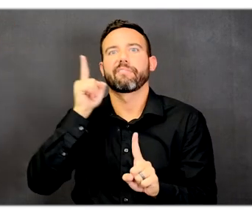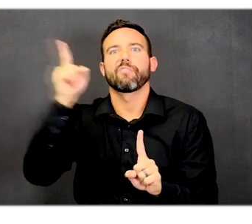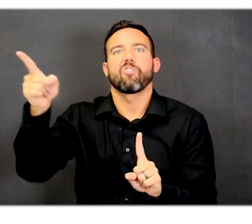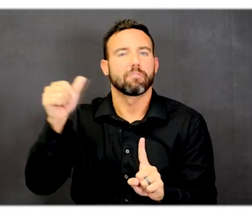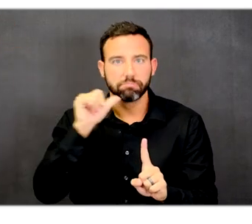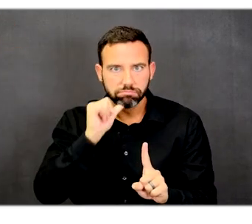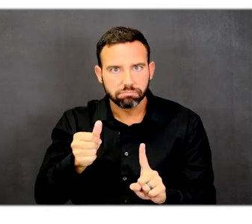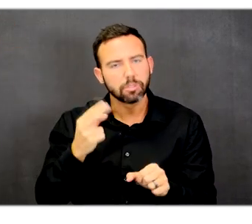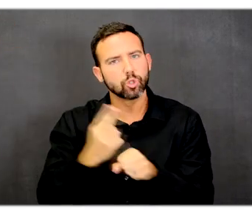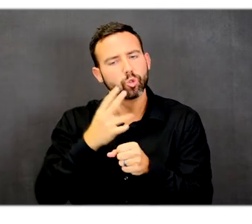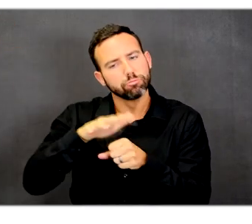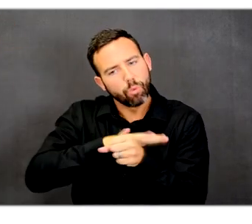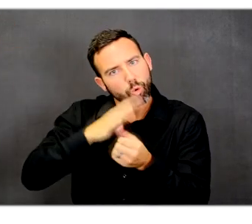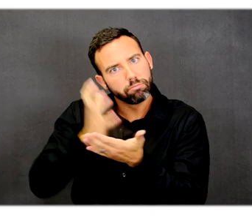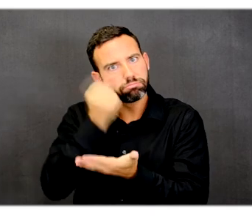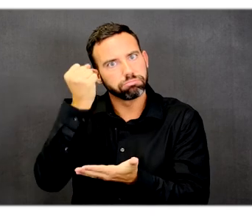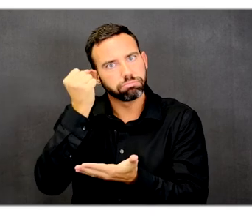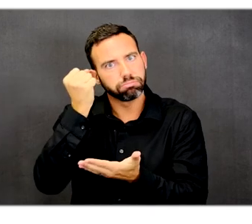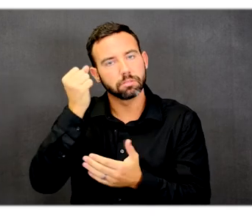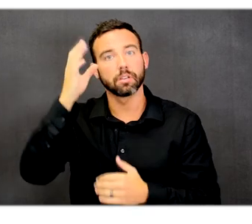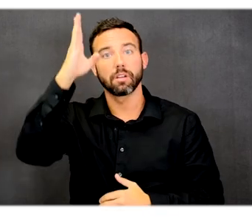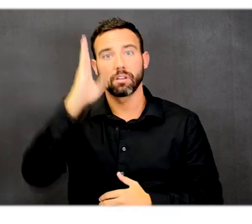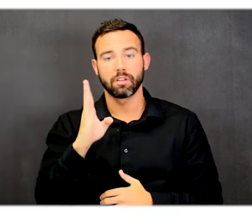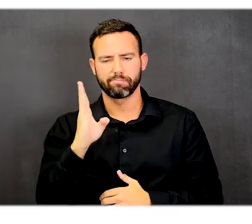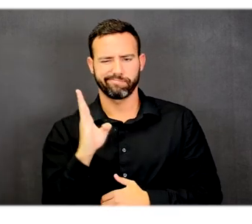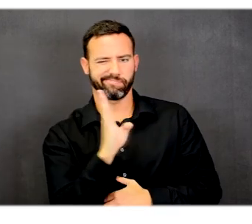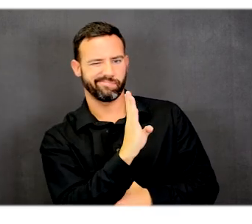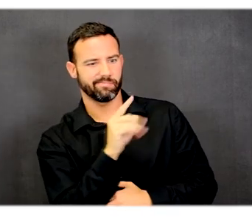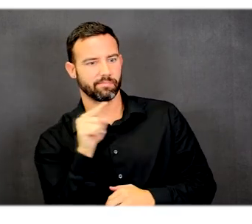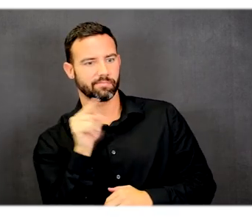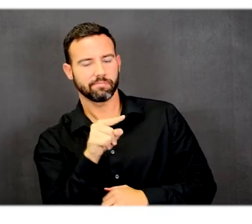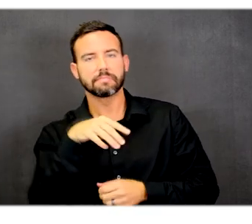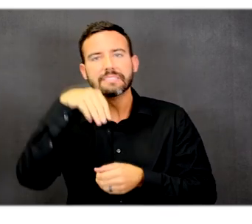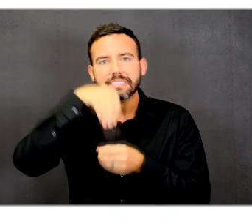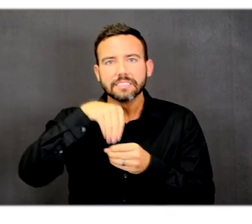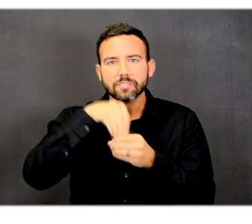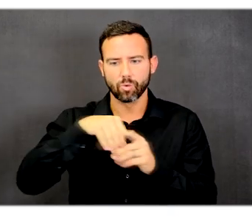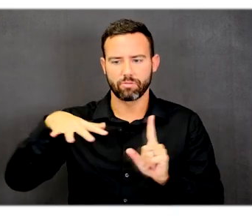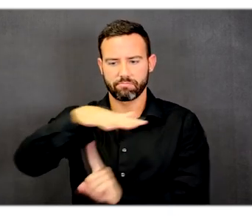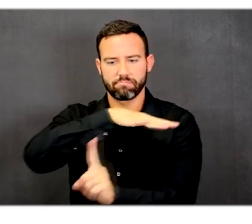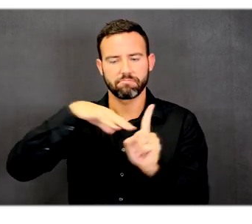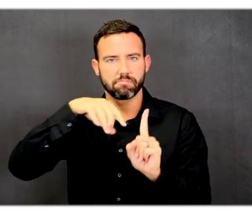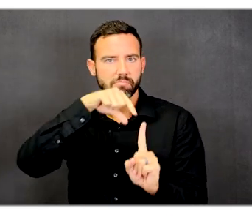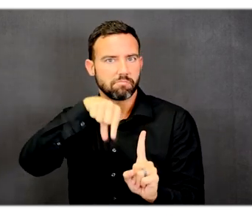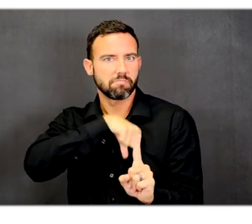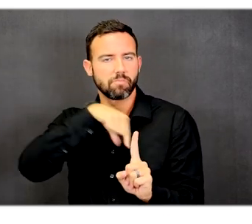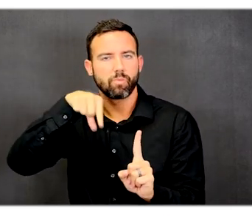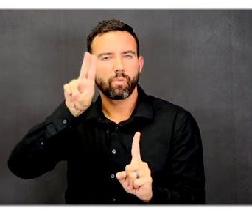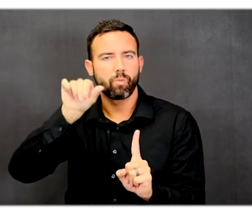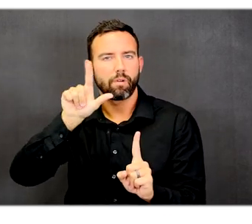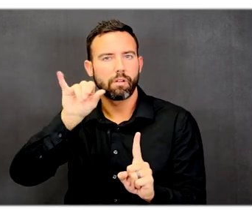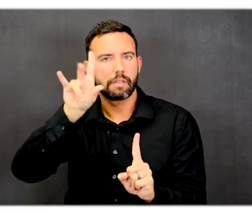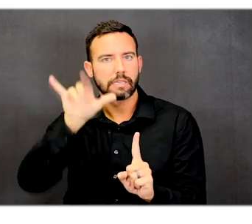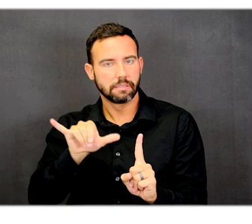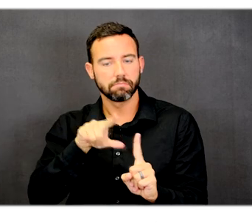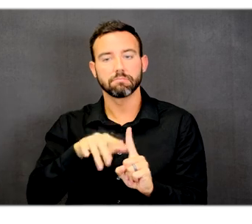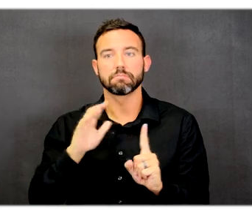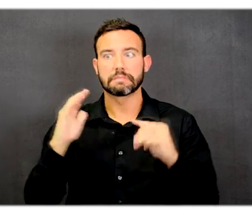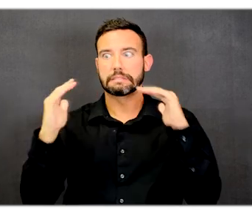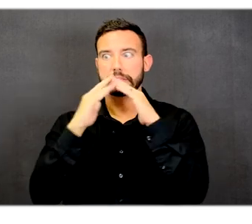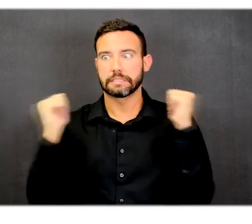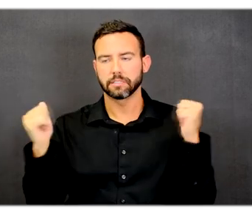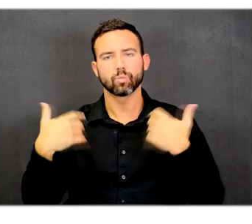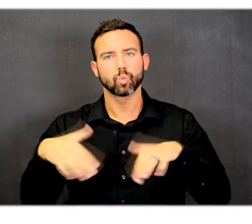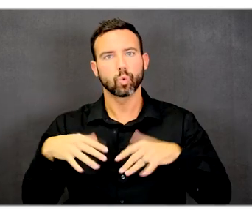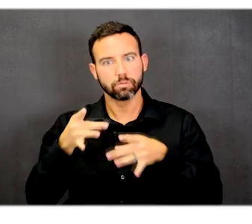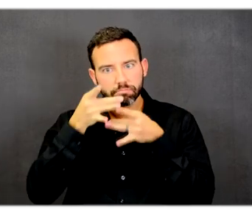At the seven o'clock position is Indoor Environmental Quality. The system is very high efficiency and